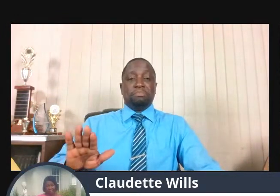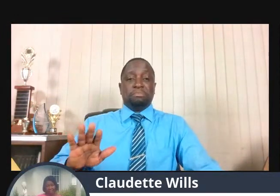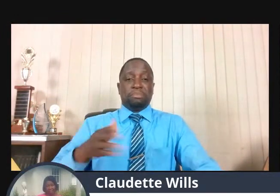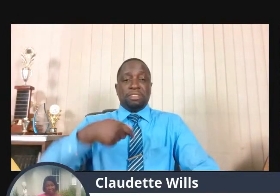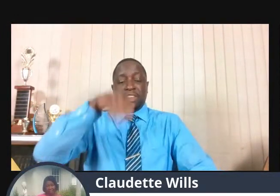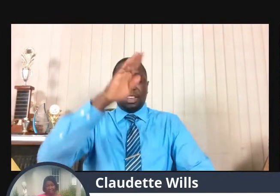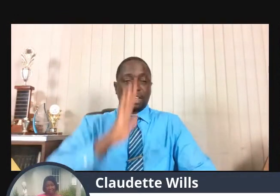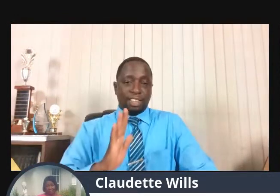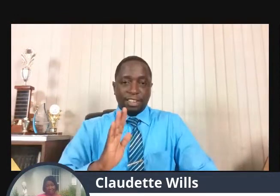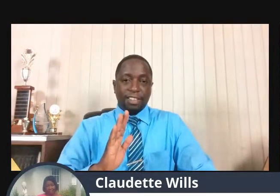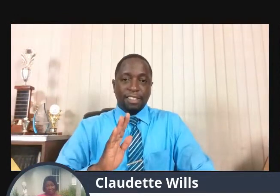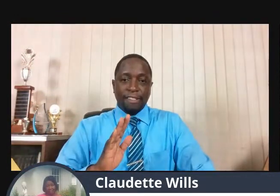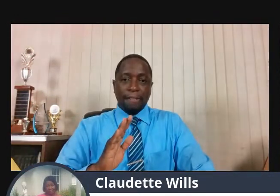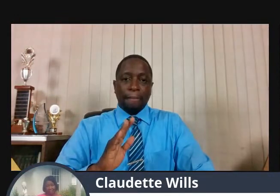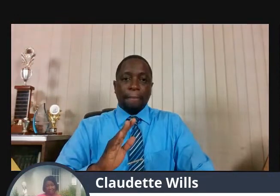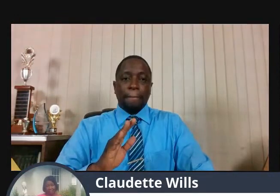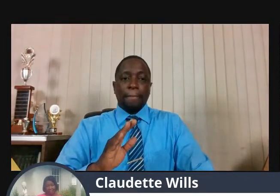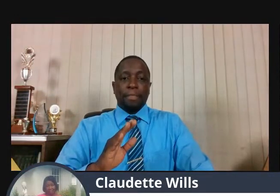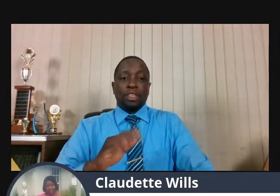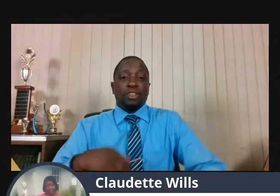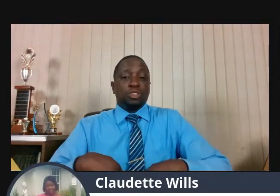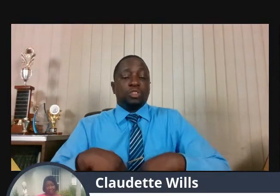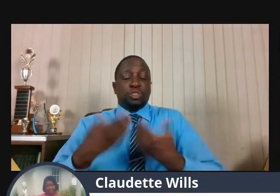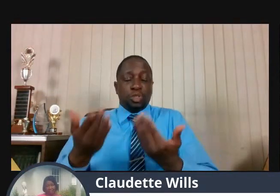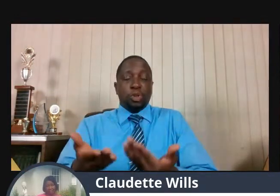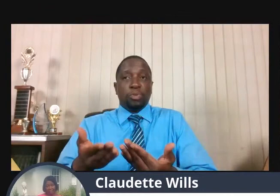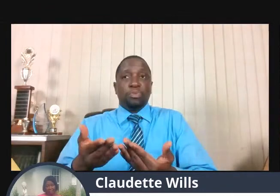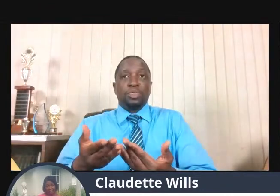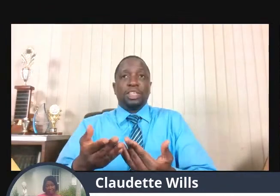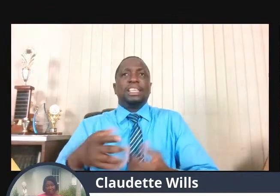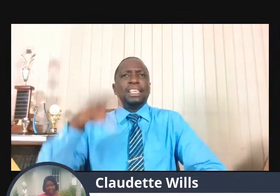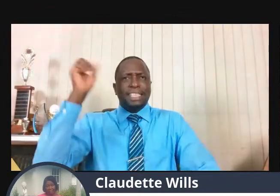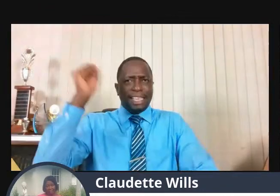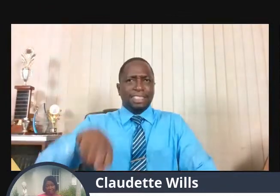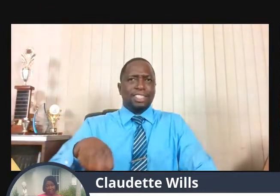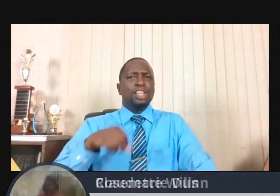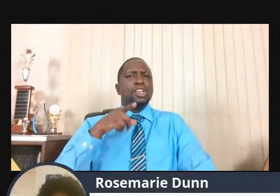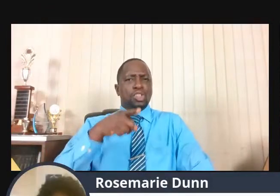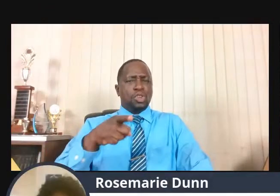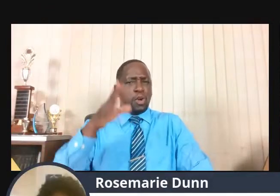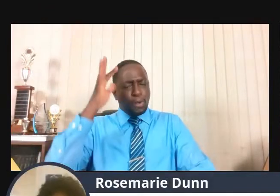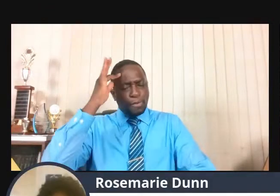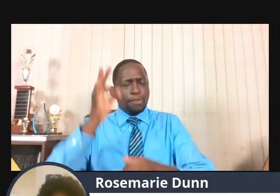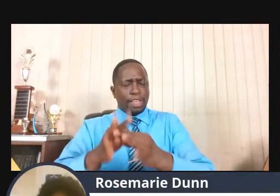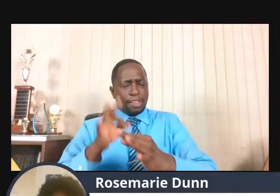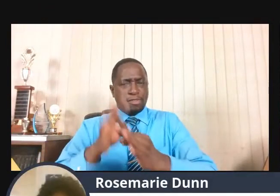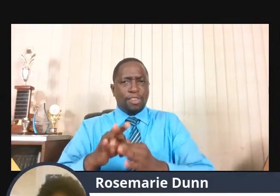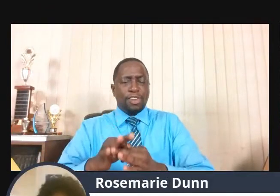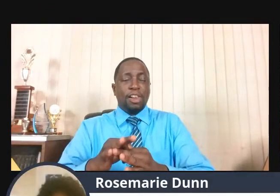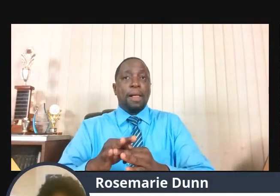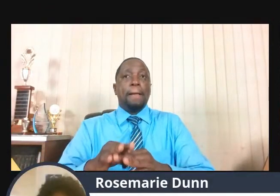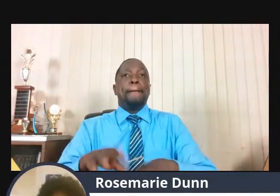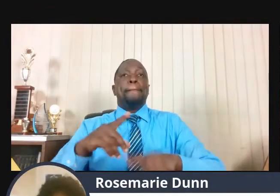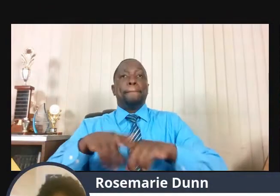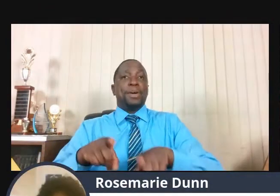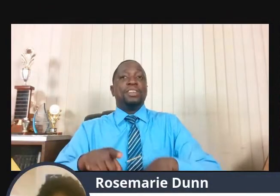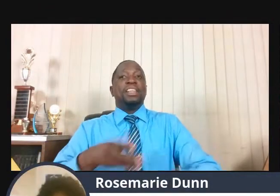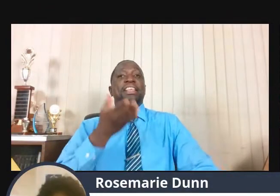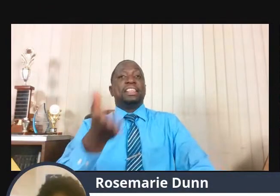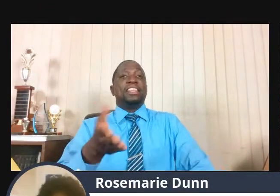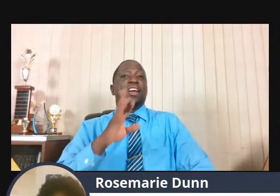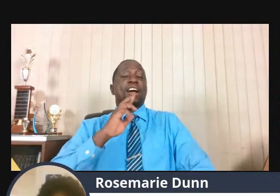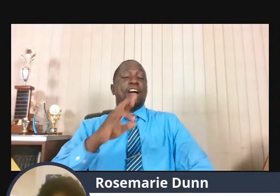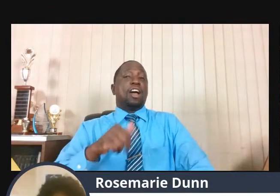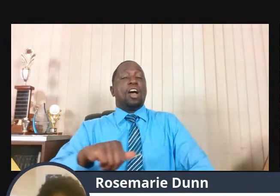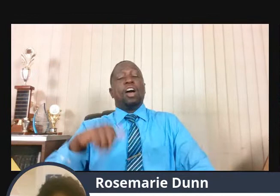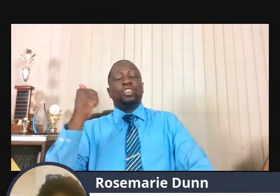faithful as you are, there are others who are just as faithful. They are just